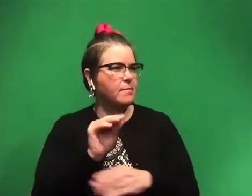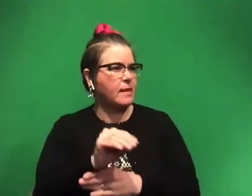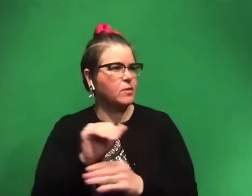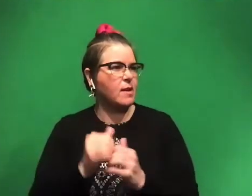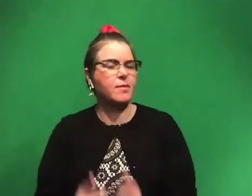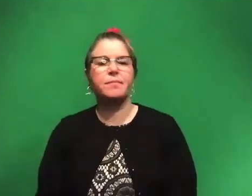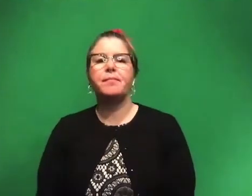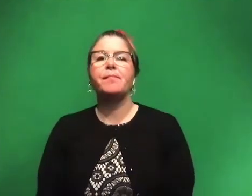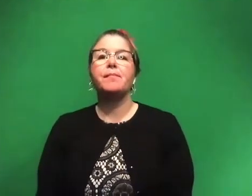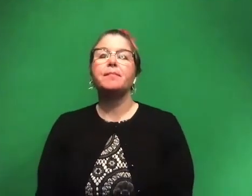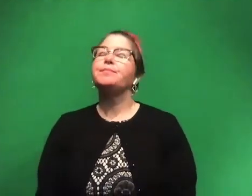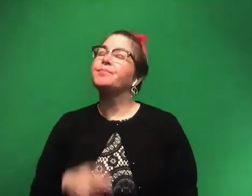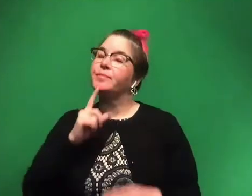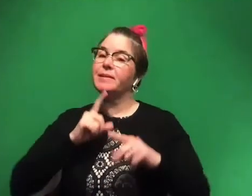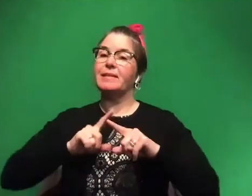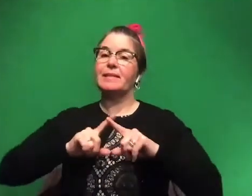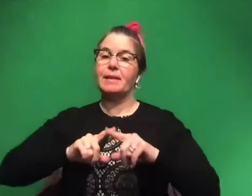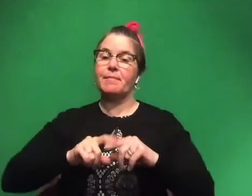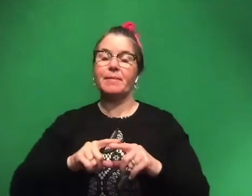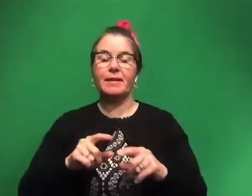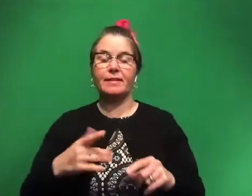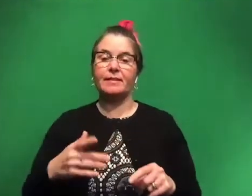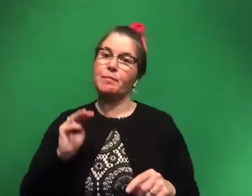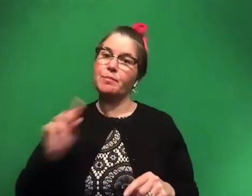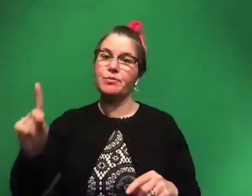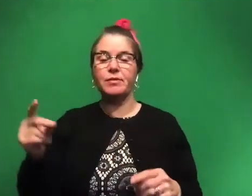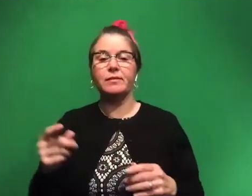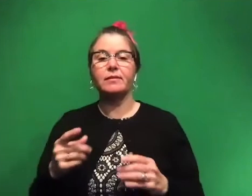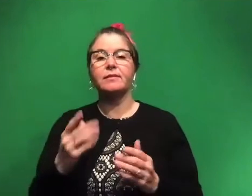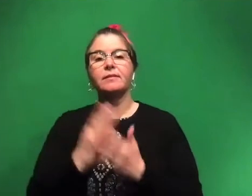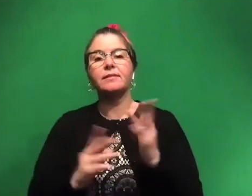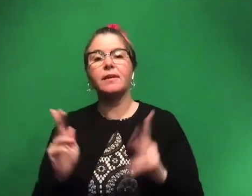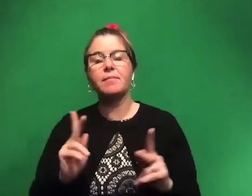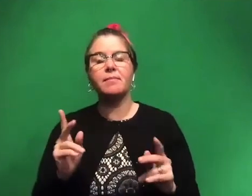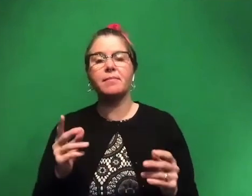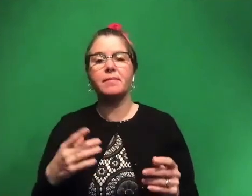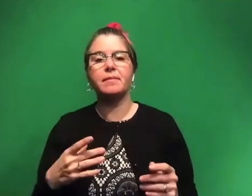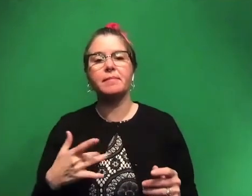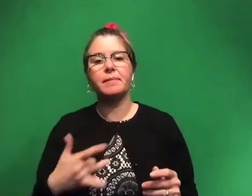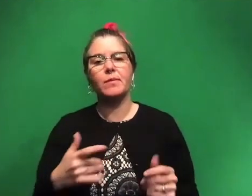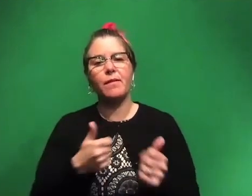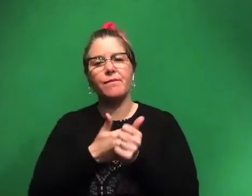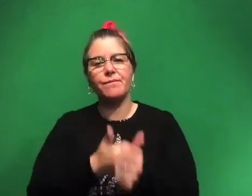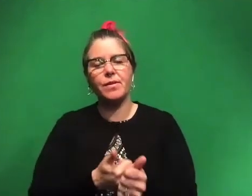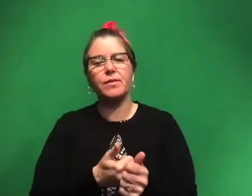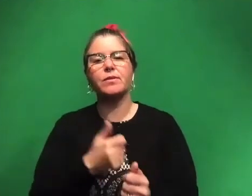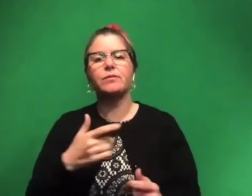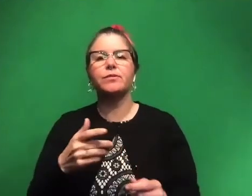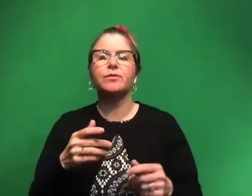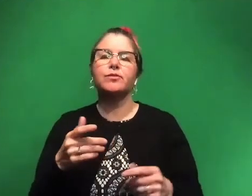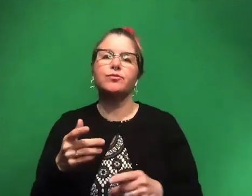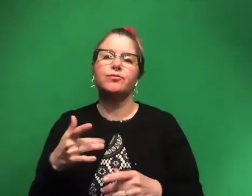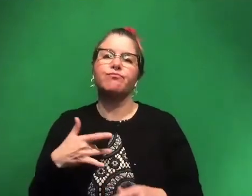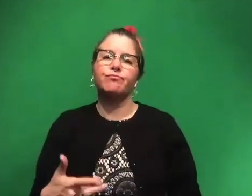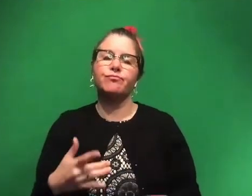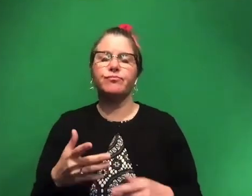it depends on what you're feeling that day. Some people like to usually want to follow kind of the traditional route. So you